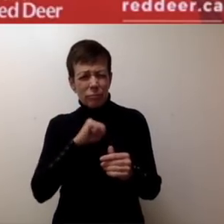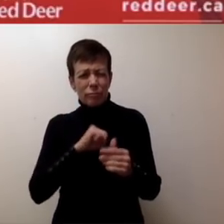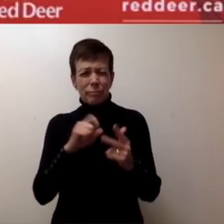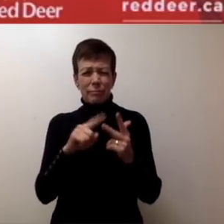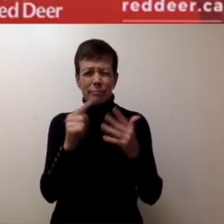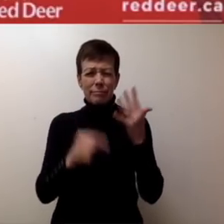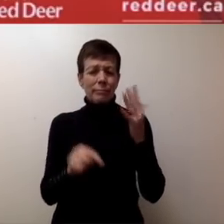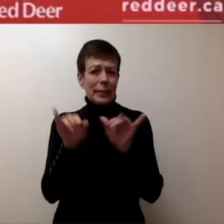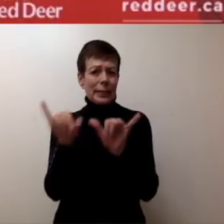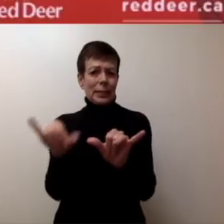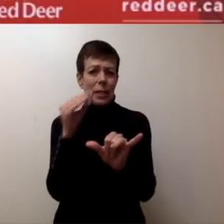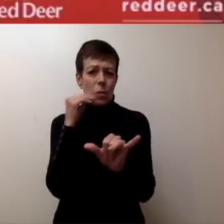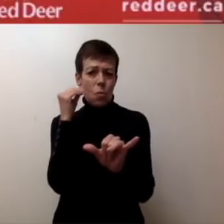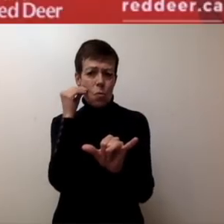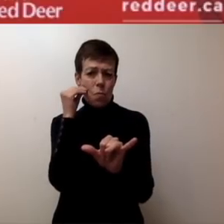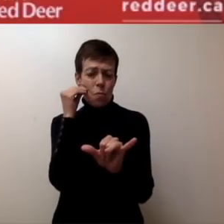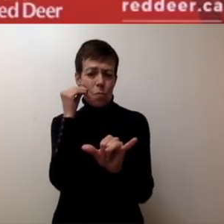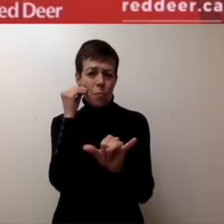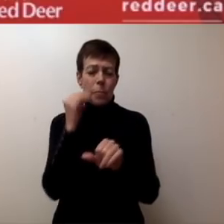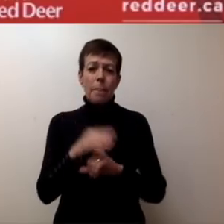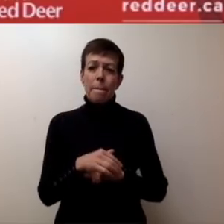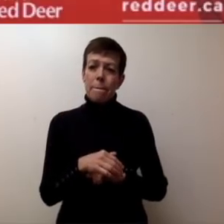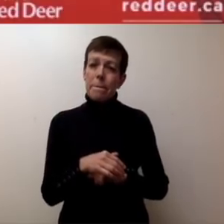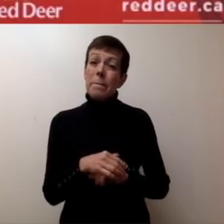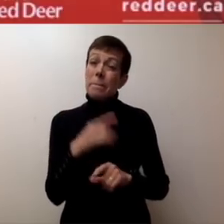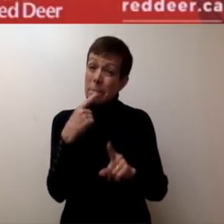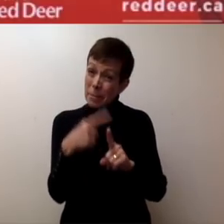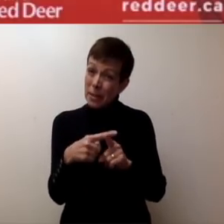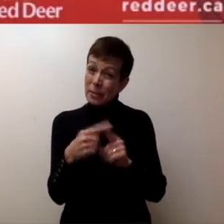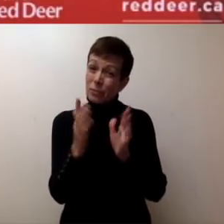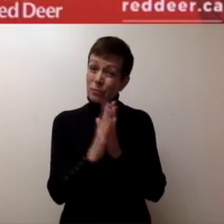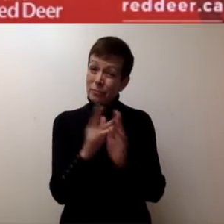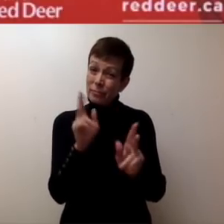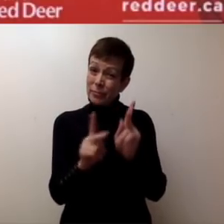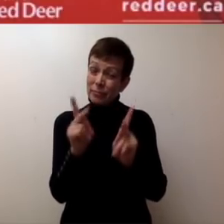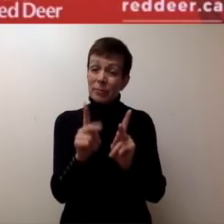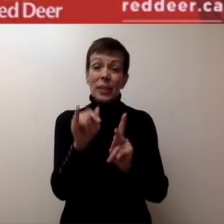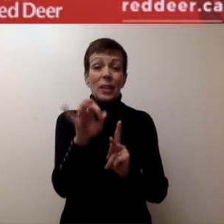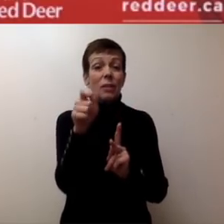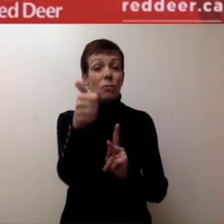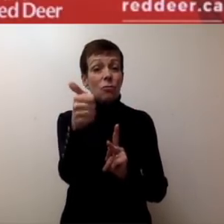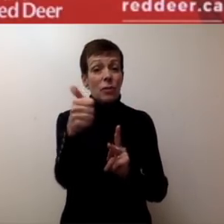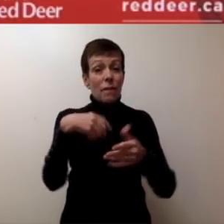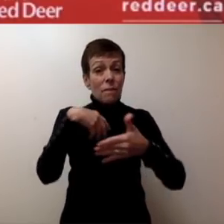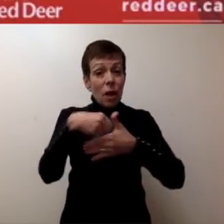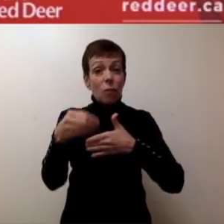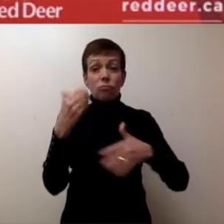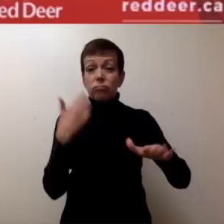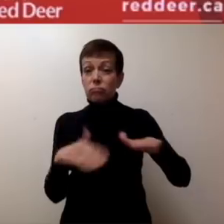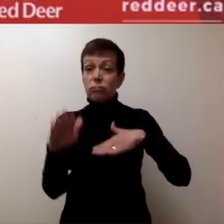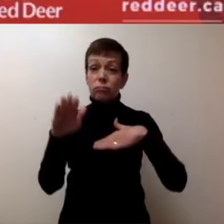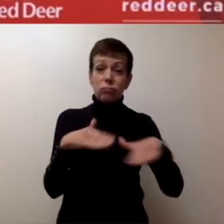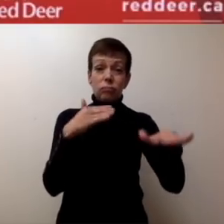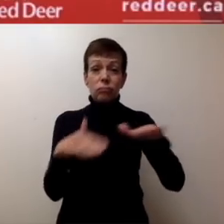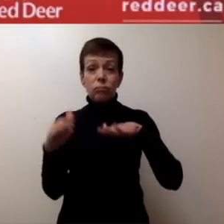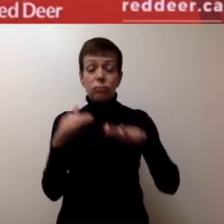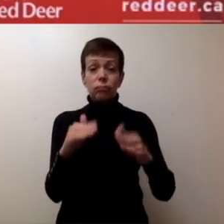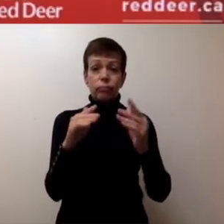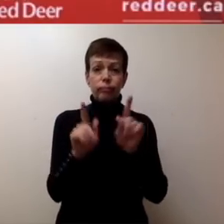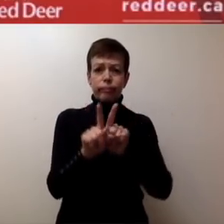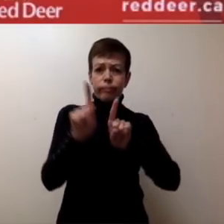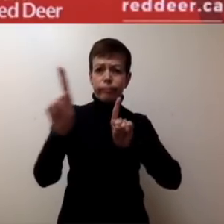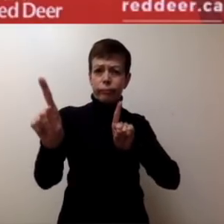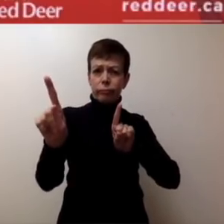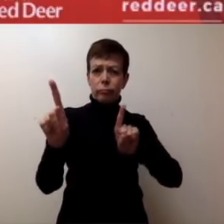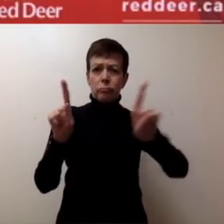We ask our citizens to adhere to social distancing protocols when you are out for a walk in your neighbourhood, or using